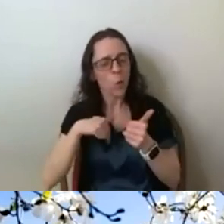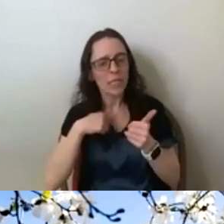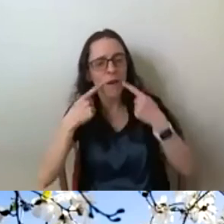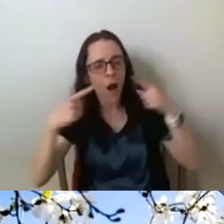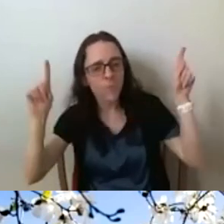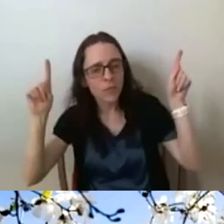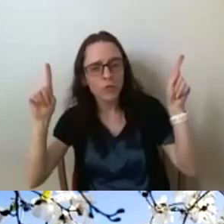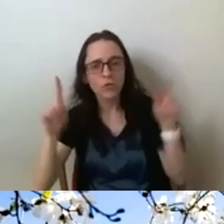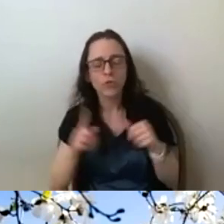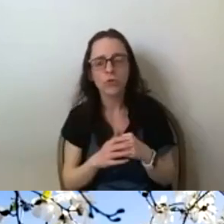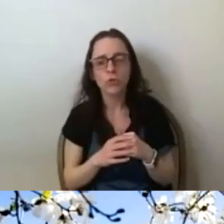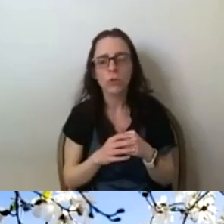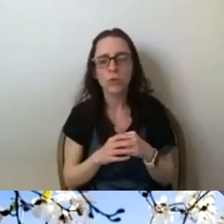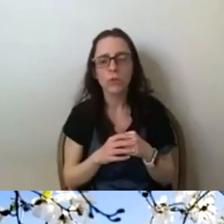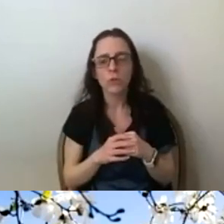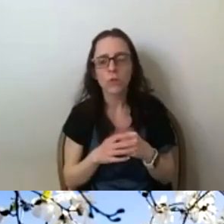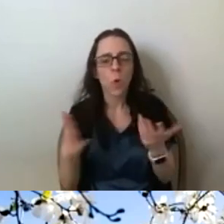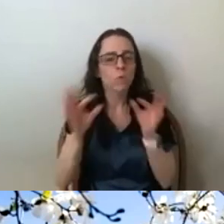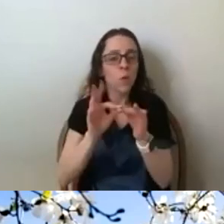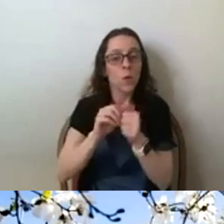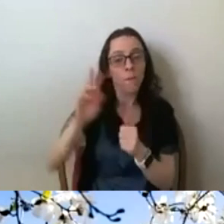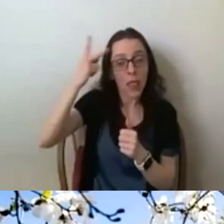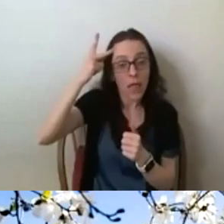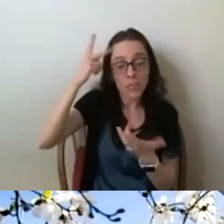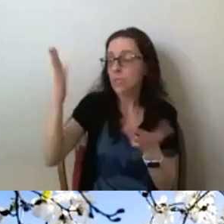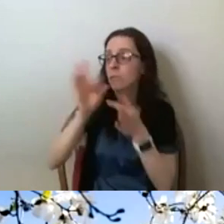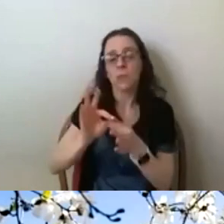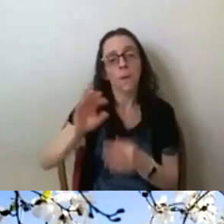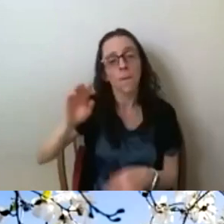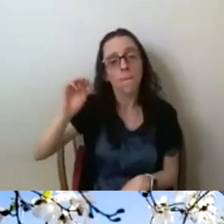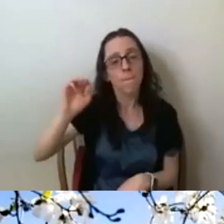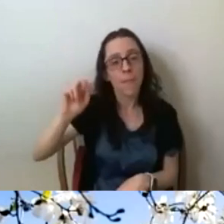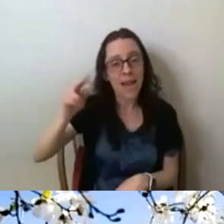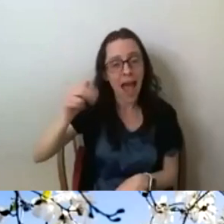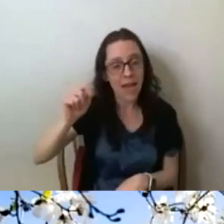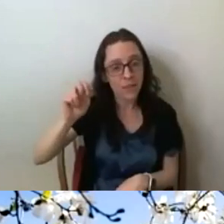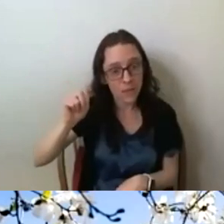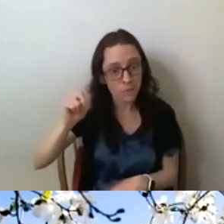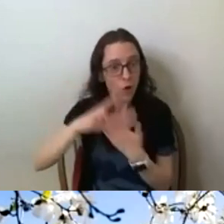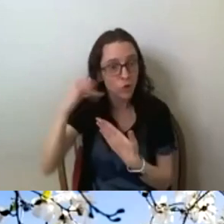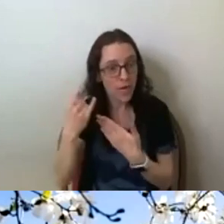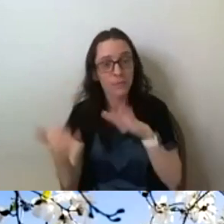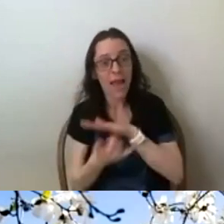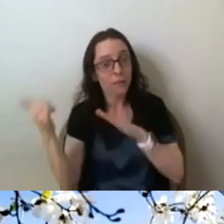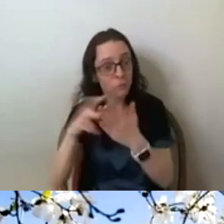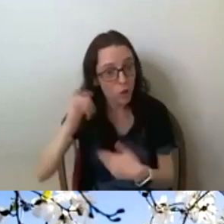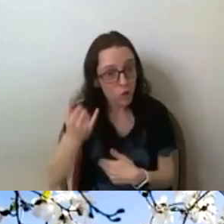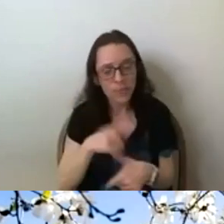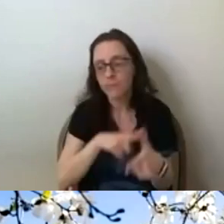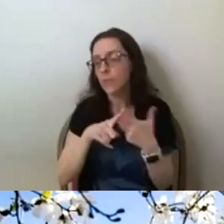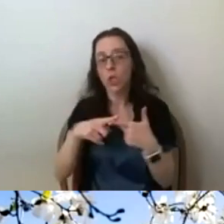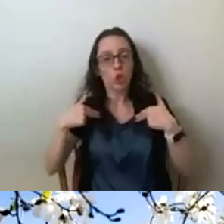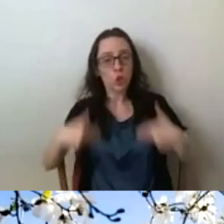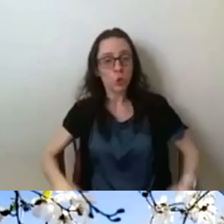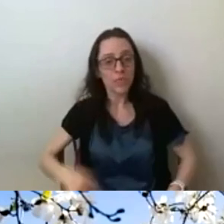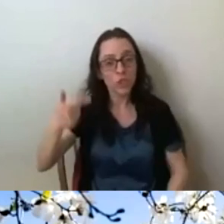our, on a political level, right. We had the Manhattan project, we had the Apollo program, even the human genome project in, in, in sort